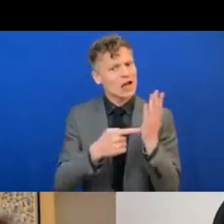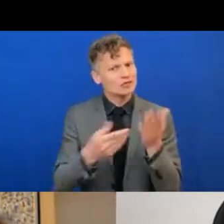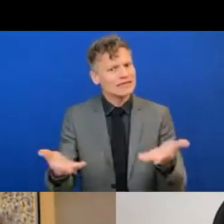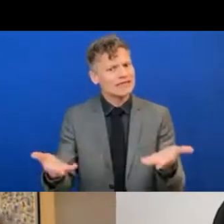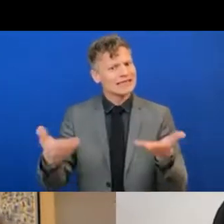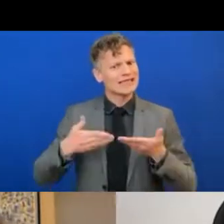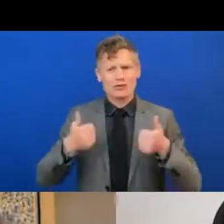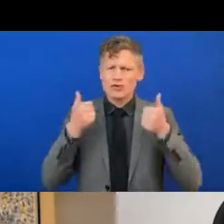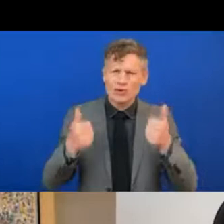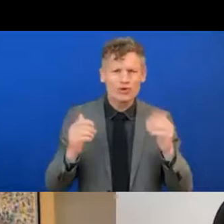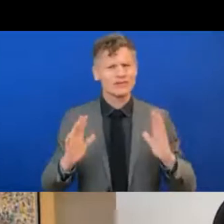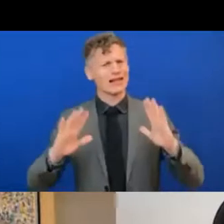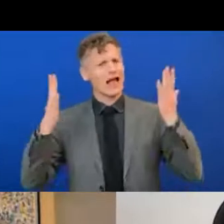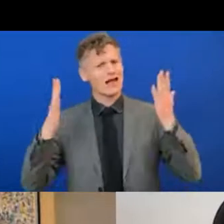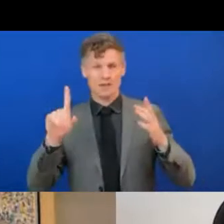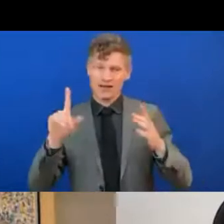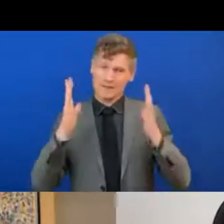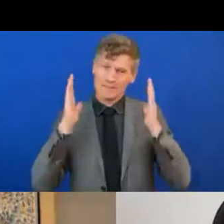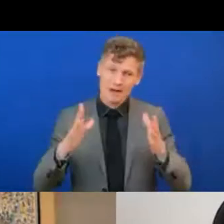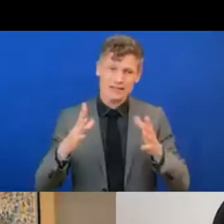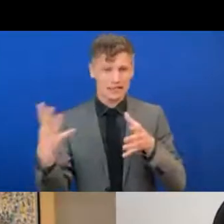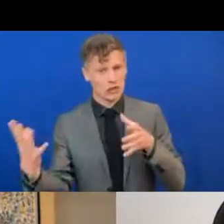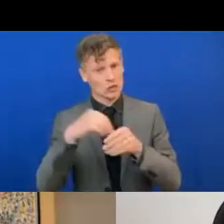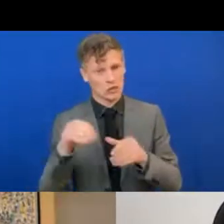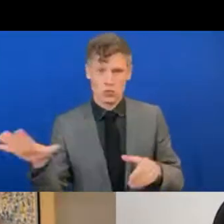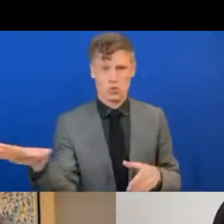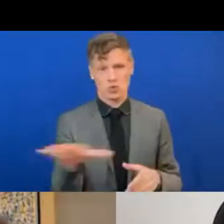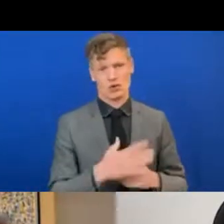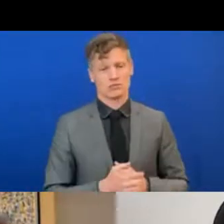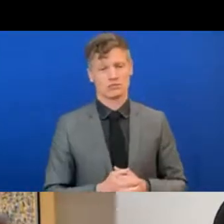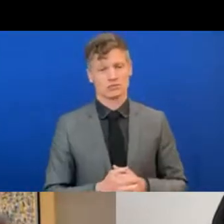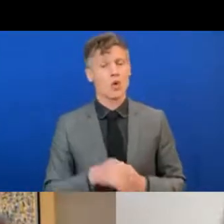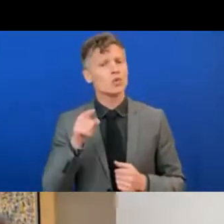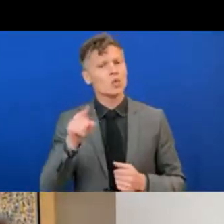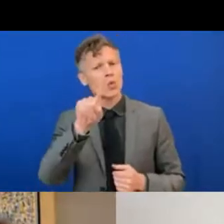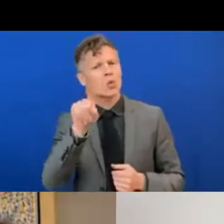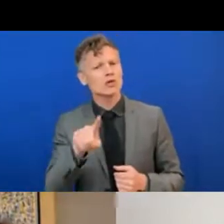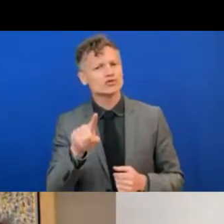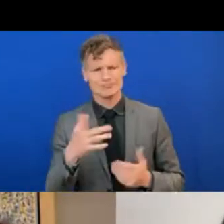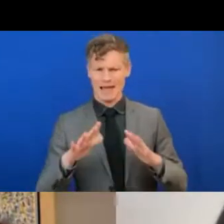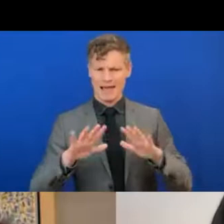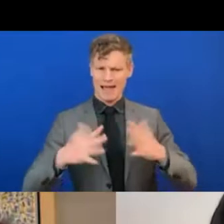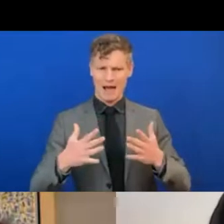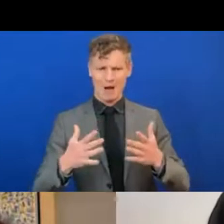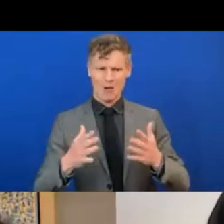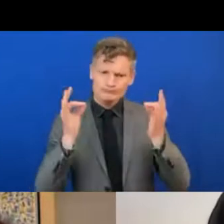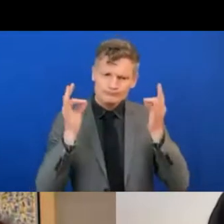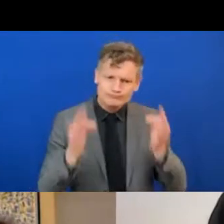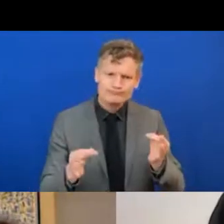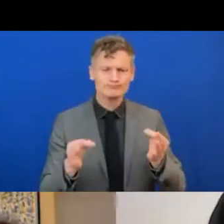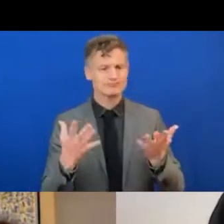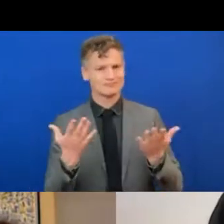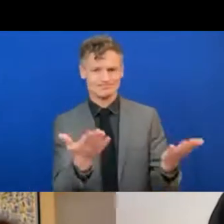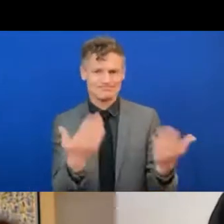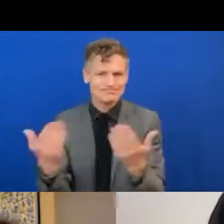So answering your question, David, about concrete actions to be taken to ensure access for older